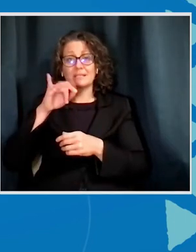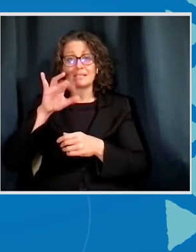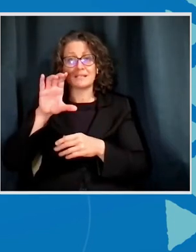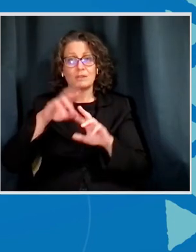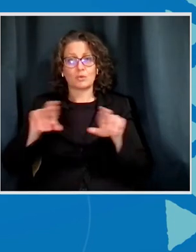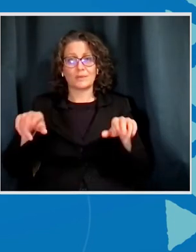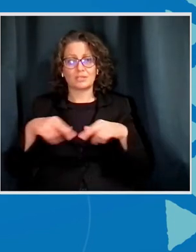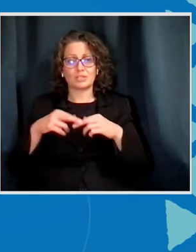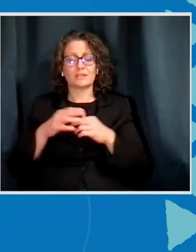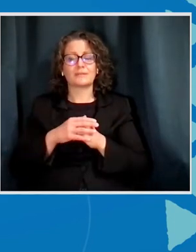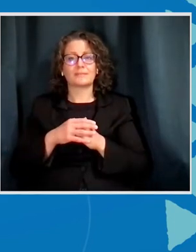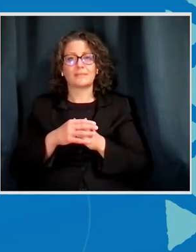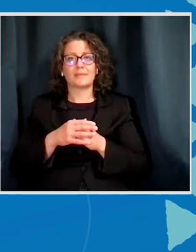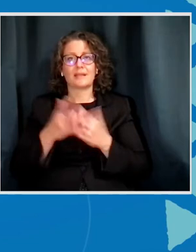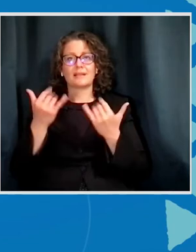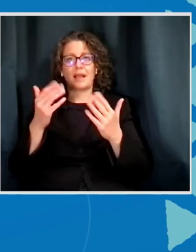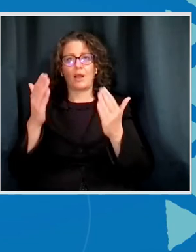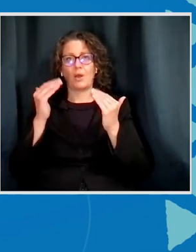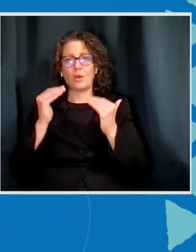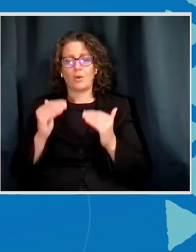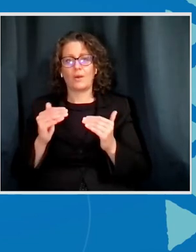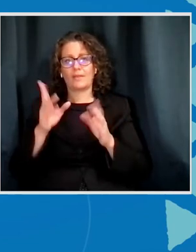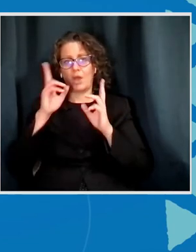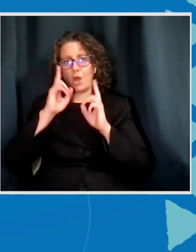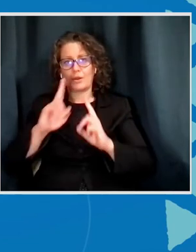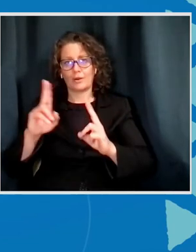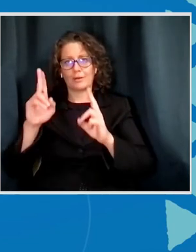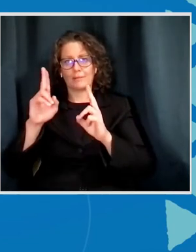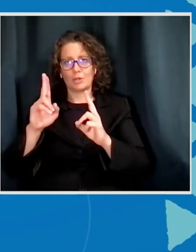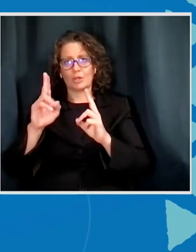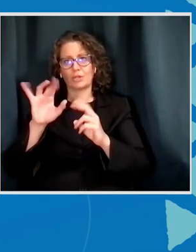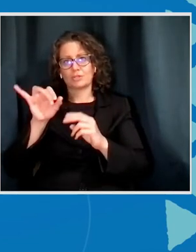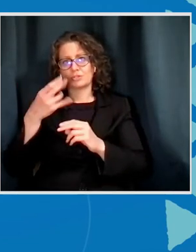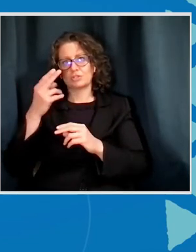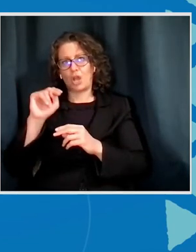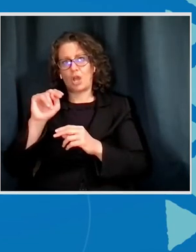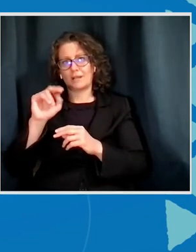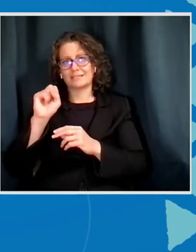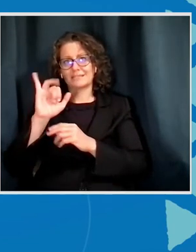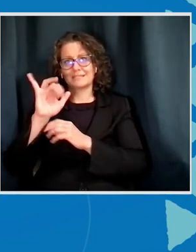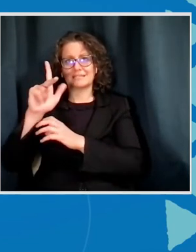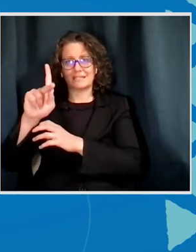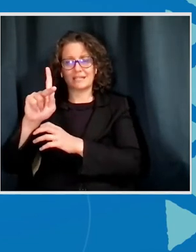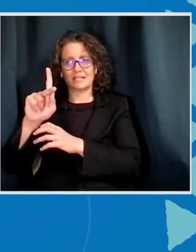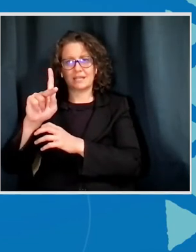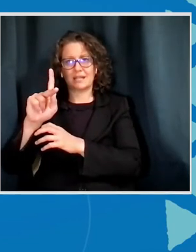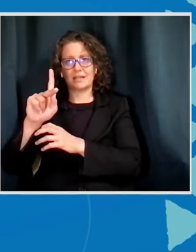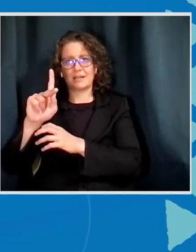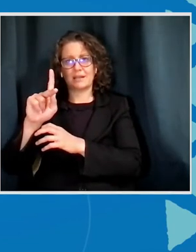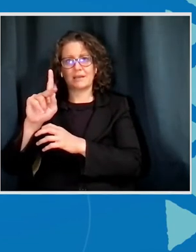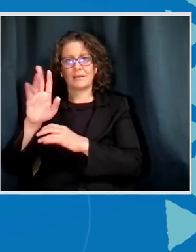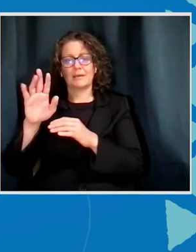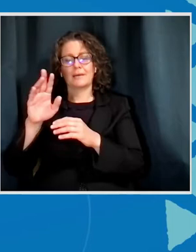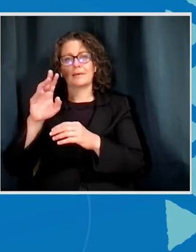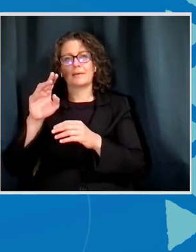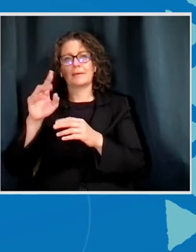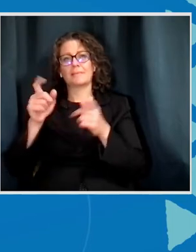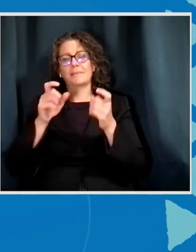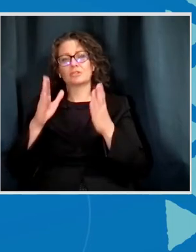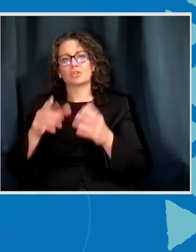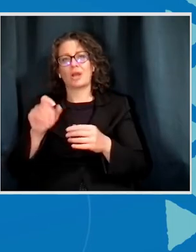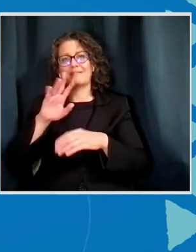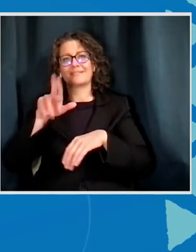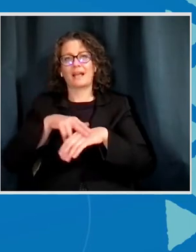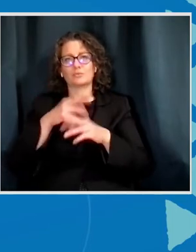I now turn to the Honorable John Silk, Minister of Natural Resources and Commerce, the